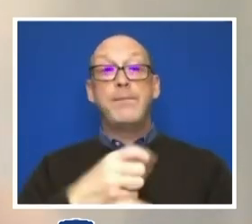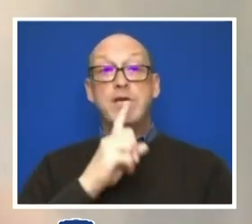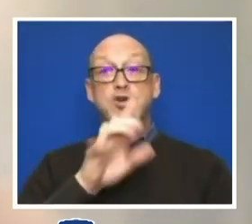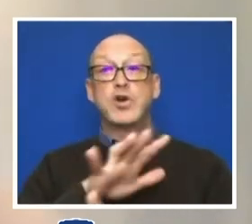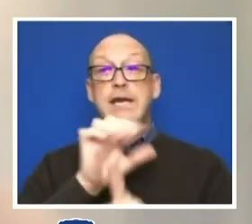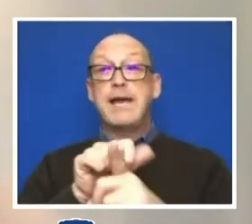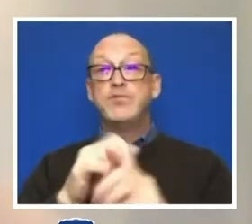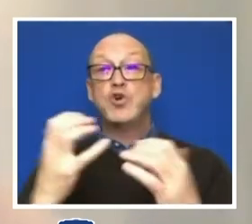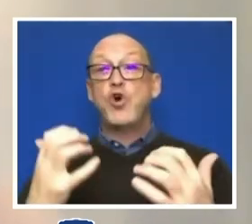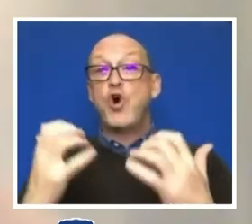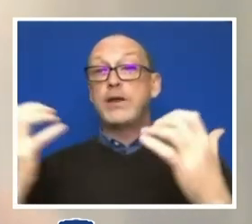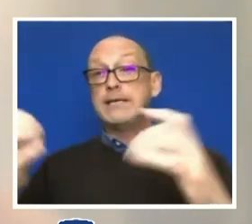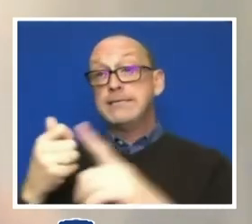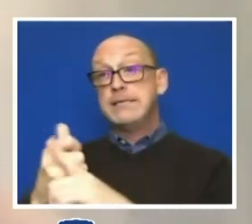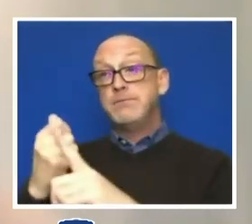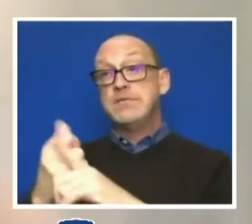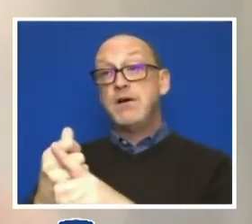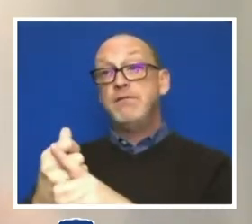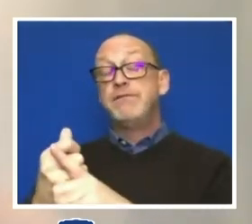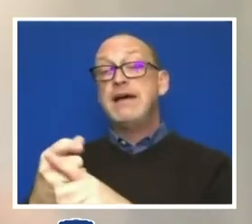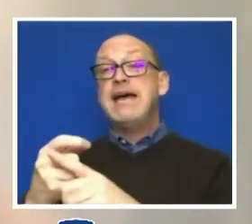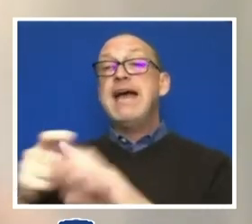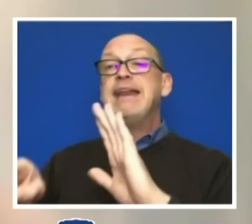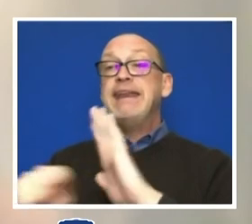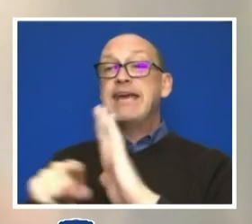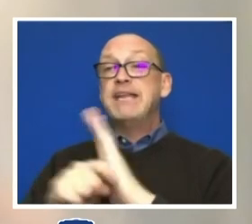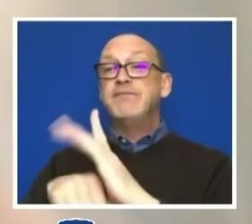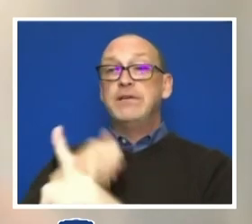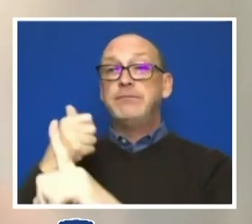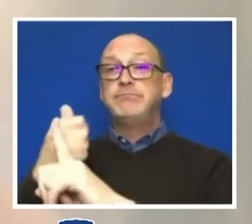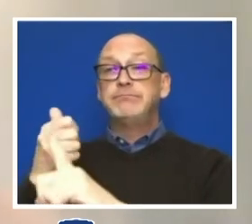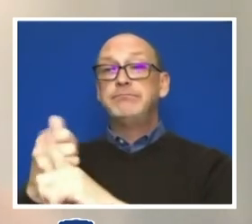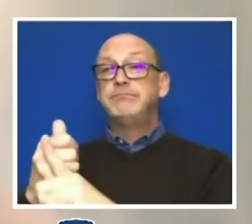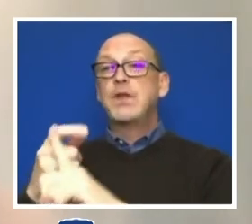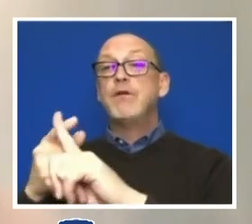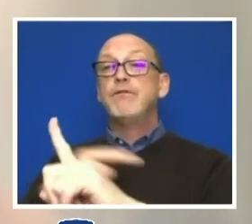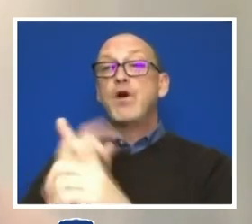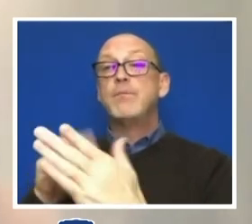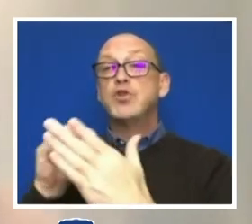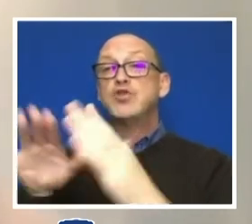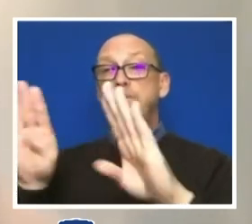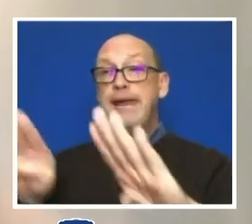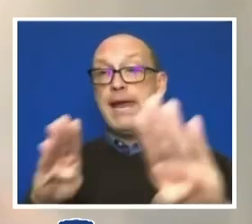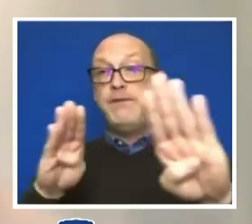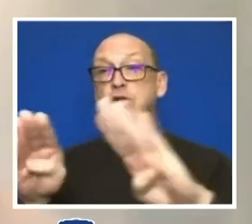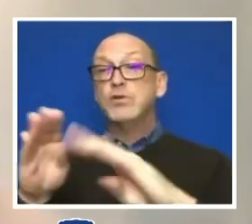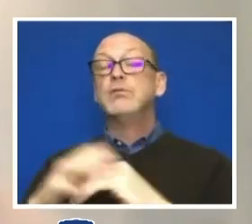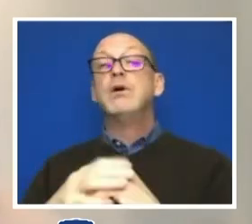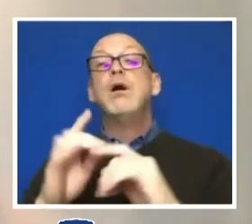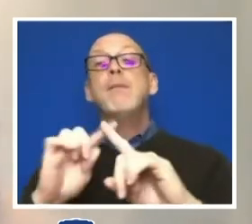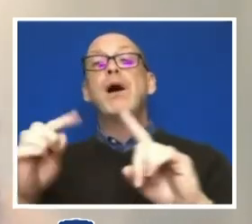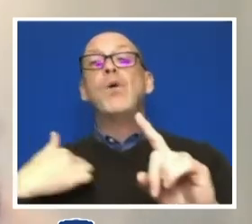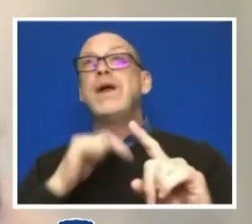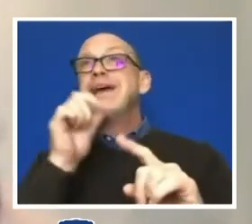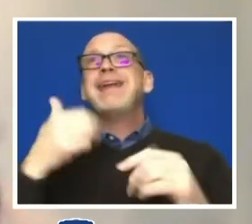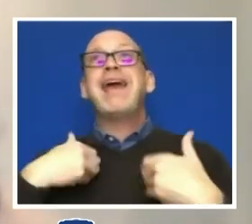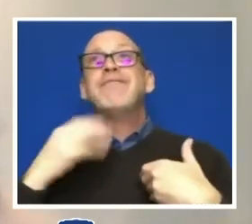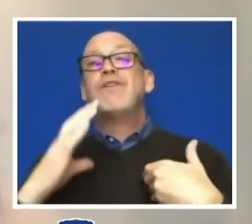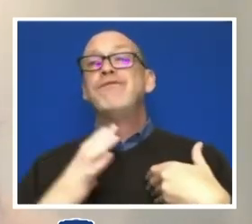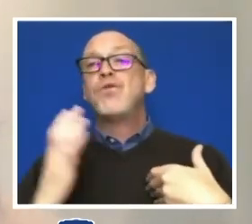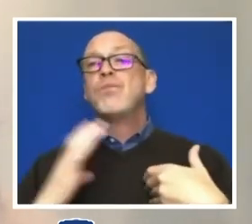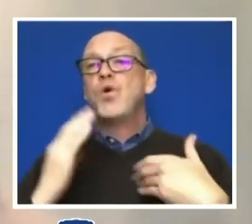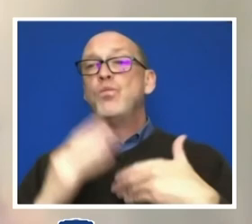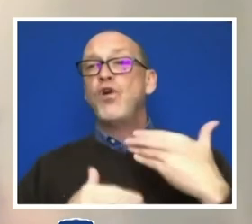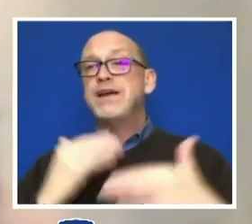who had been adversely impacted by student behavior, but we didn't have a formalized process in place